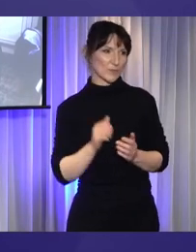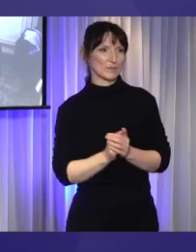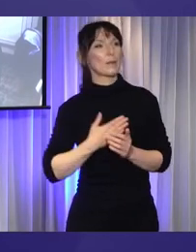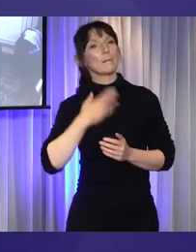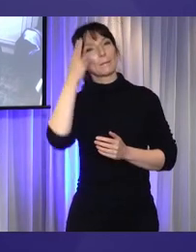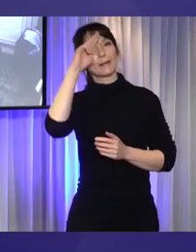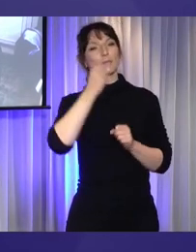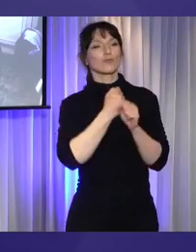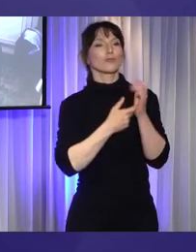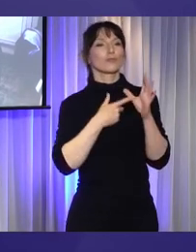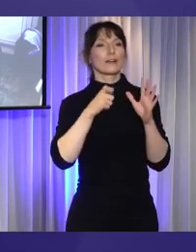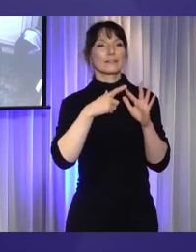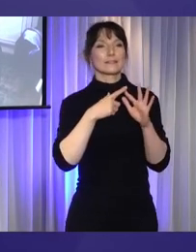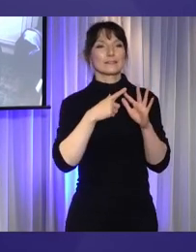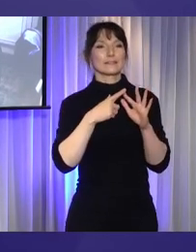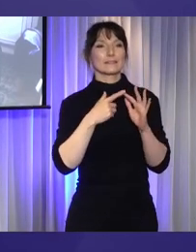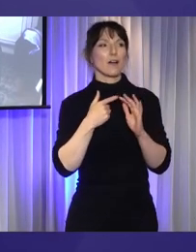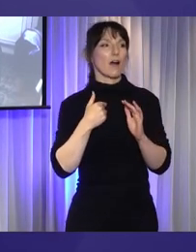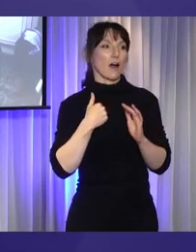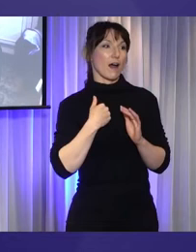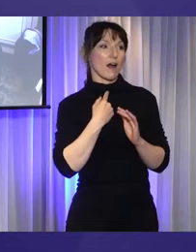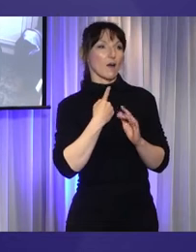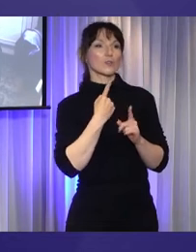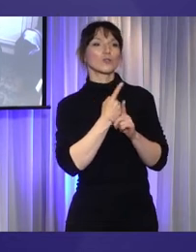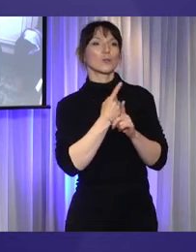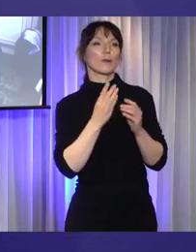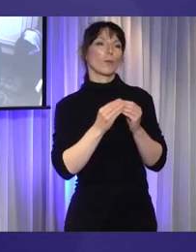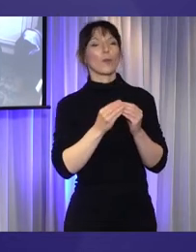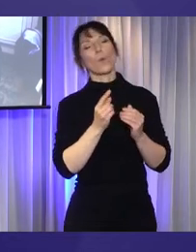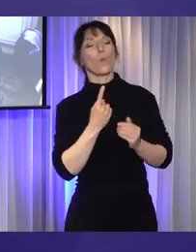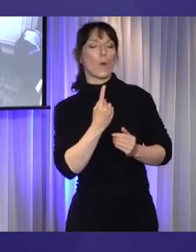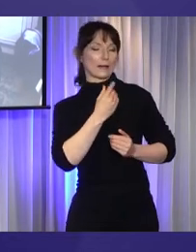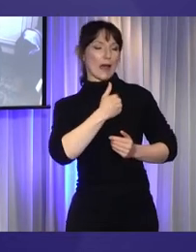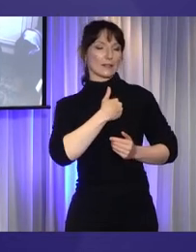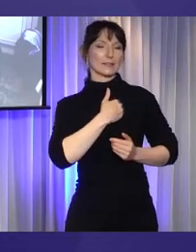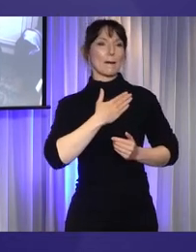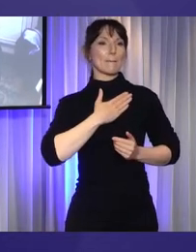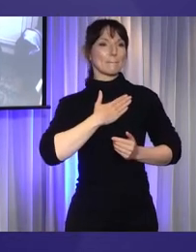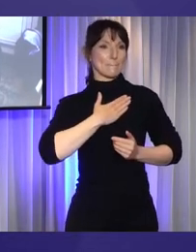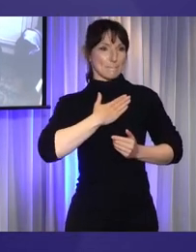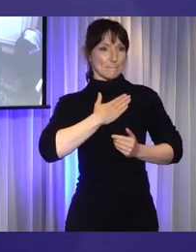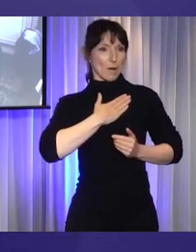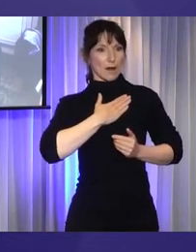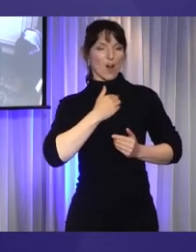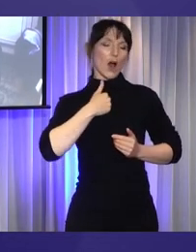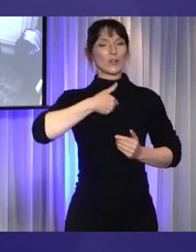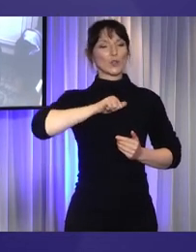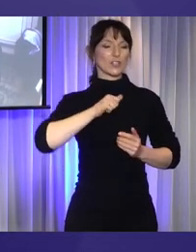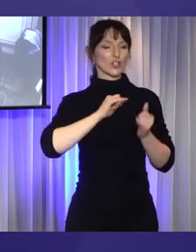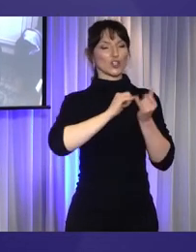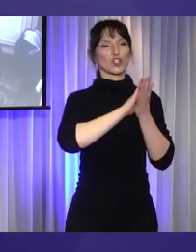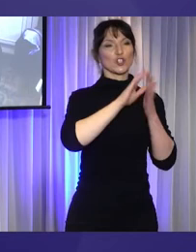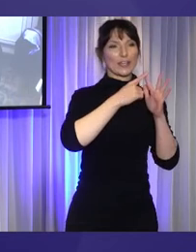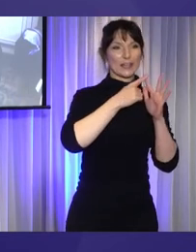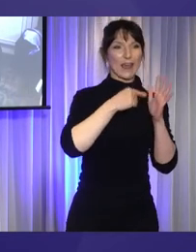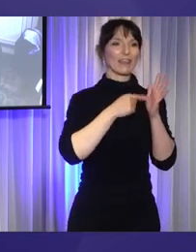my name is Grace and I greet you all with one heart. My pronouns are she and they. My mother was